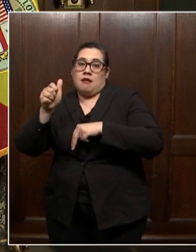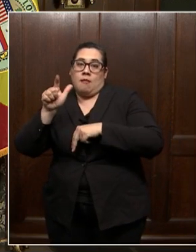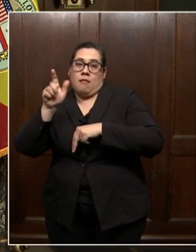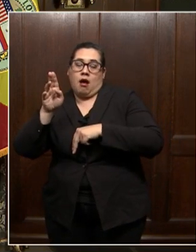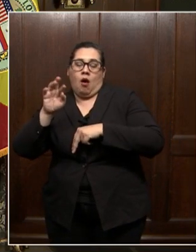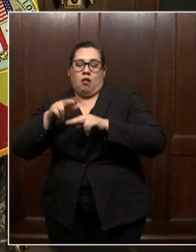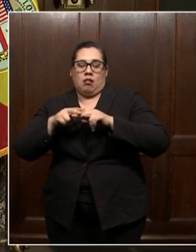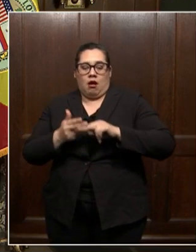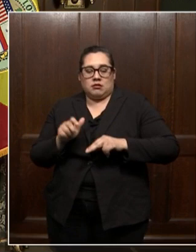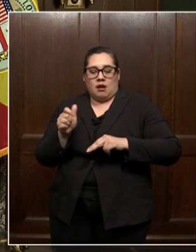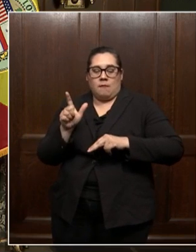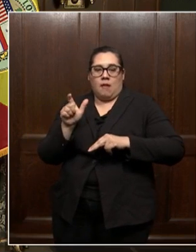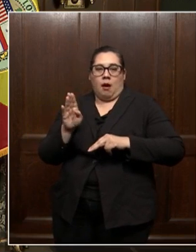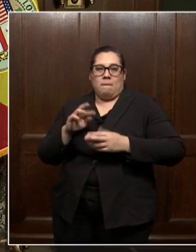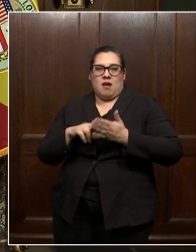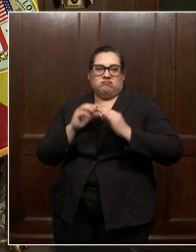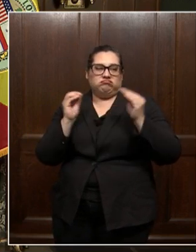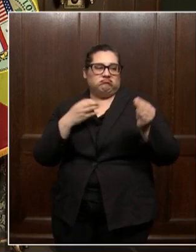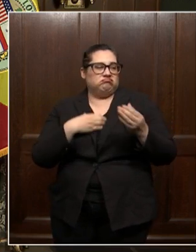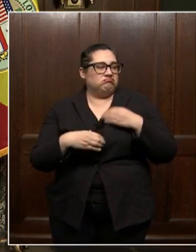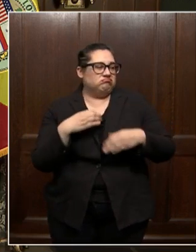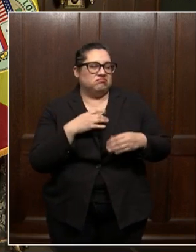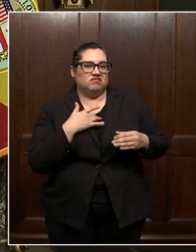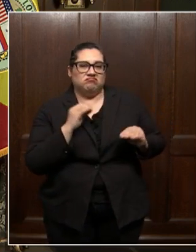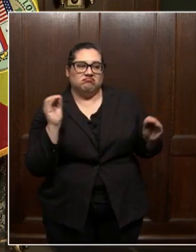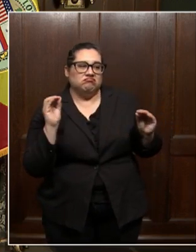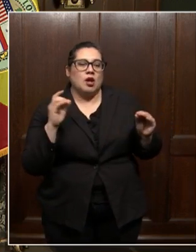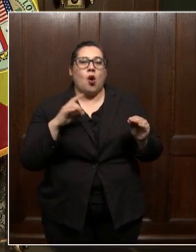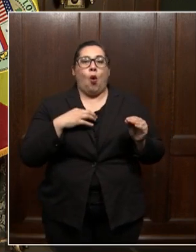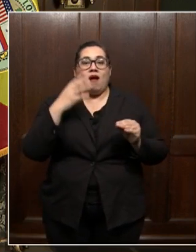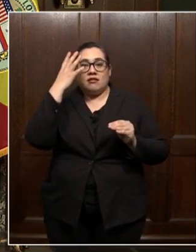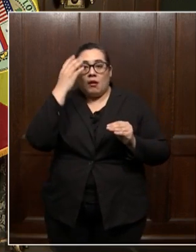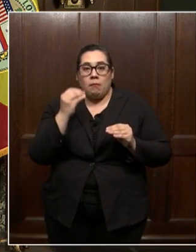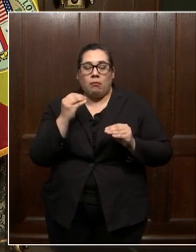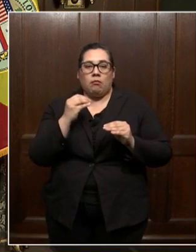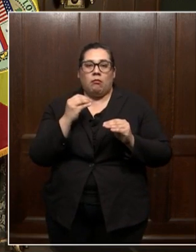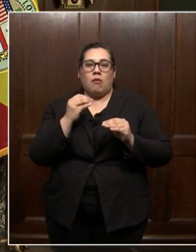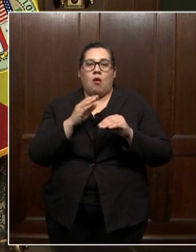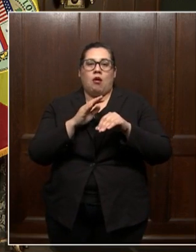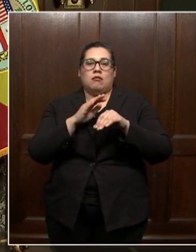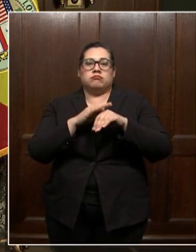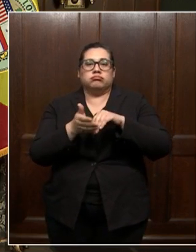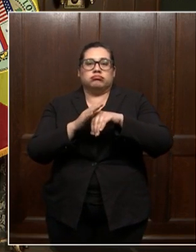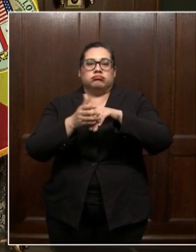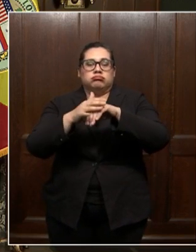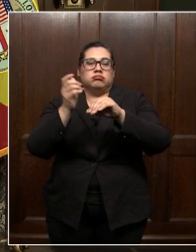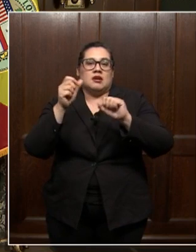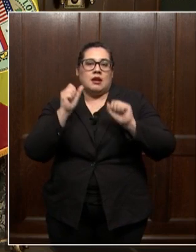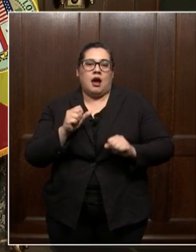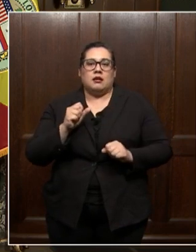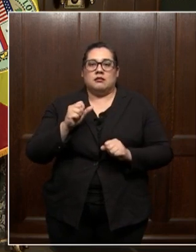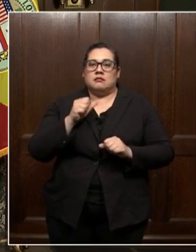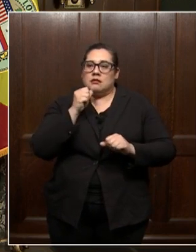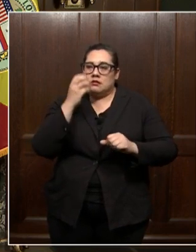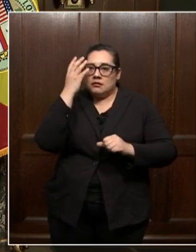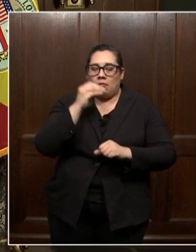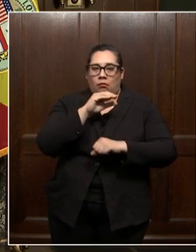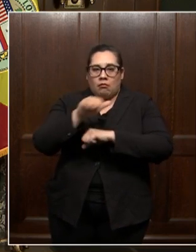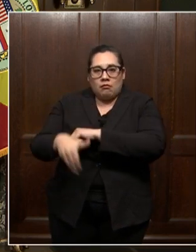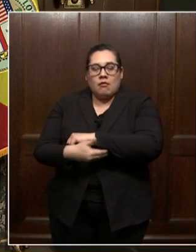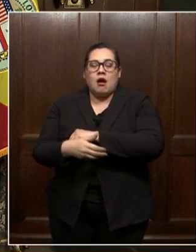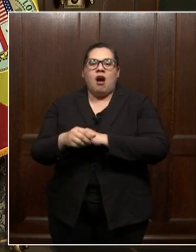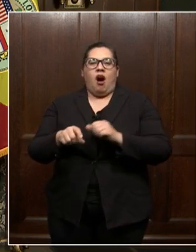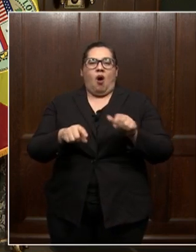appetite. Sleep patterns can be off. This is where insomnia can peak. And then there's just a sense of agitation.